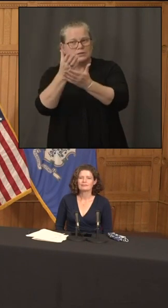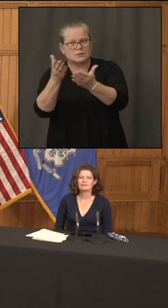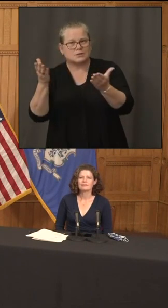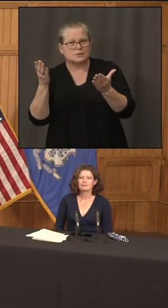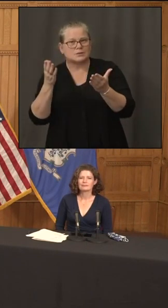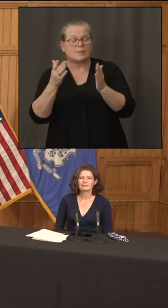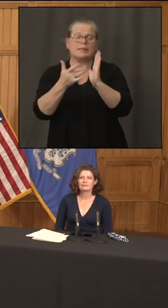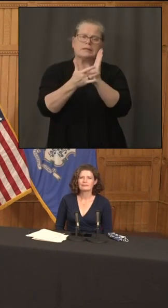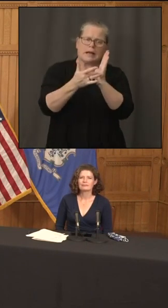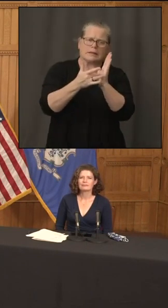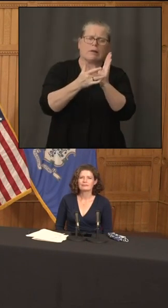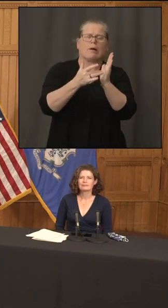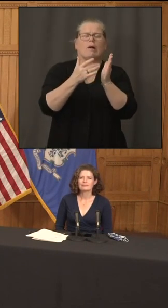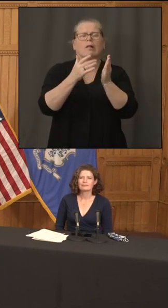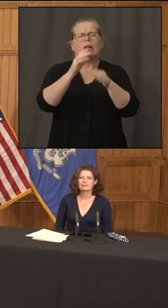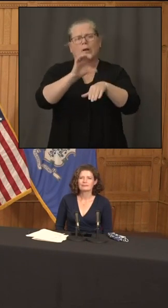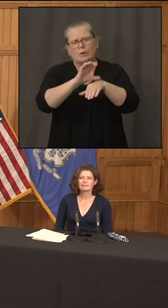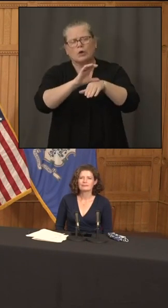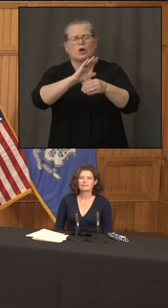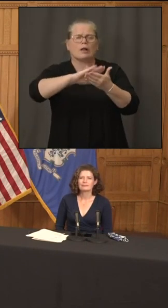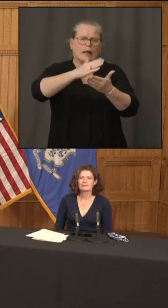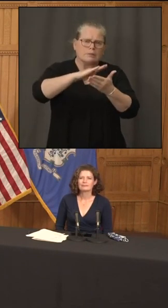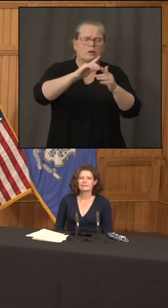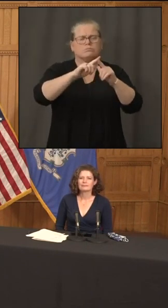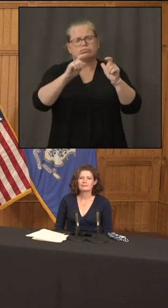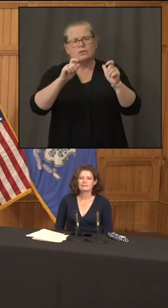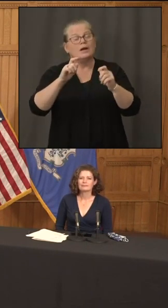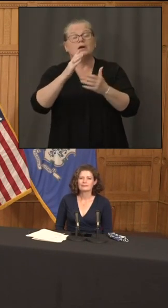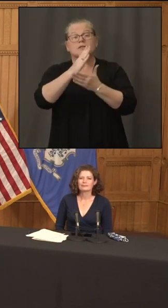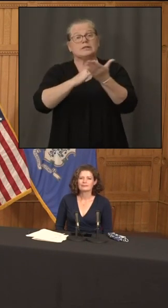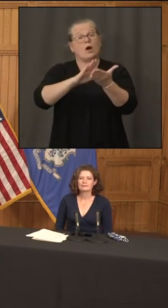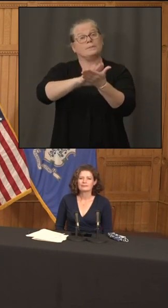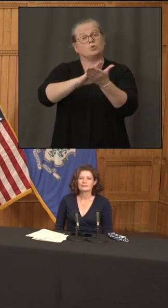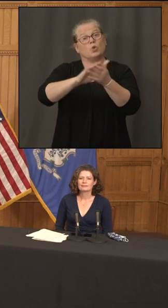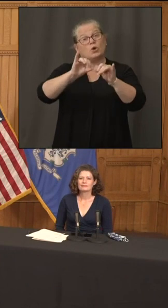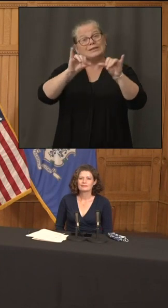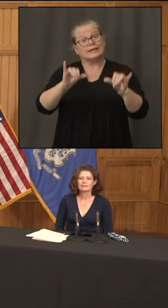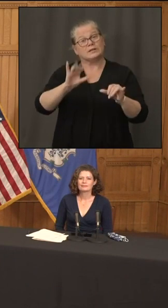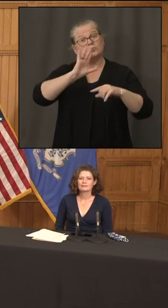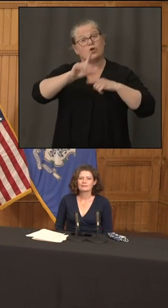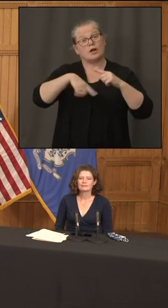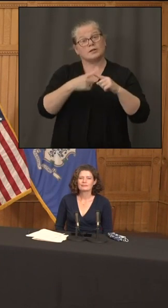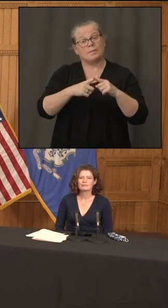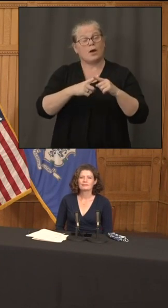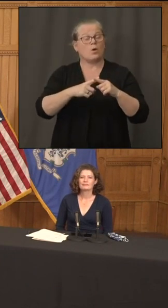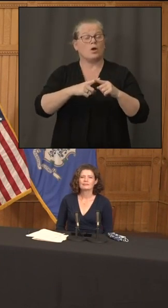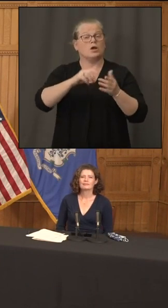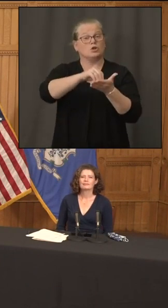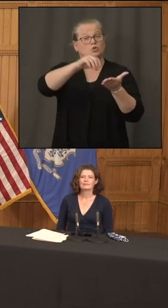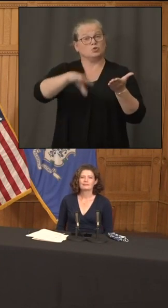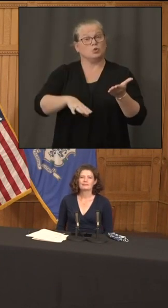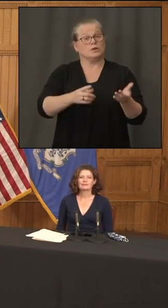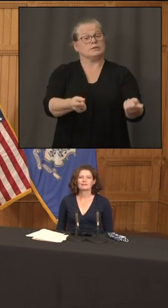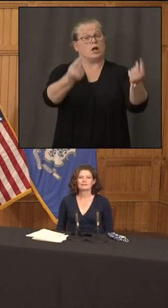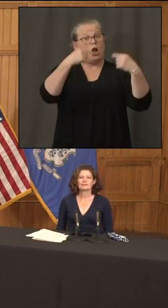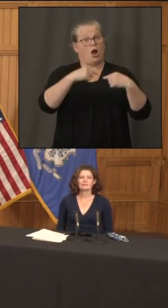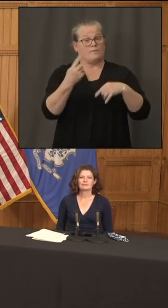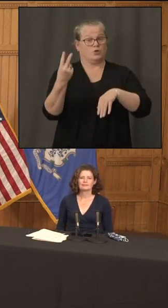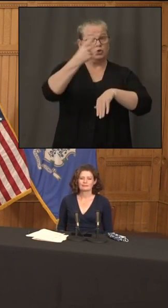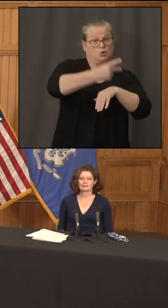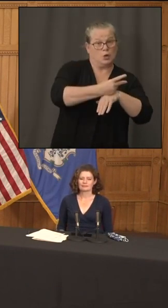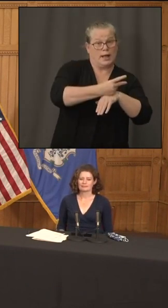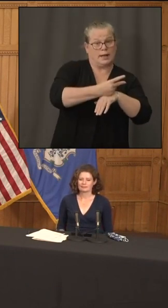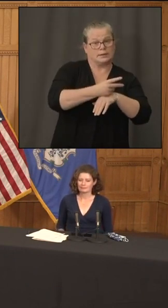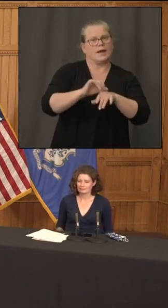already announced they're gonna have somebody's kids in for two days and then they're gonna be home for three days and obviously uh